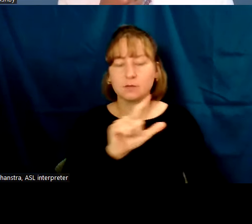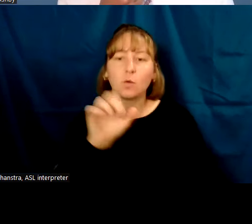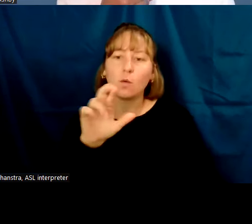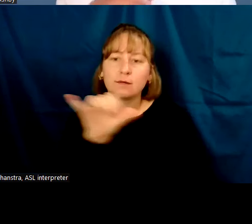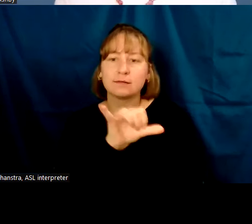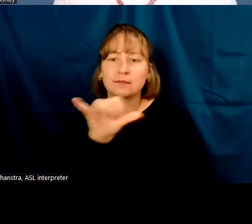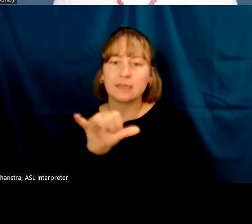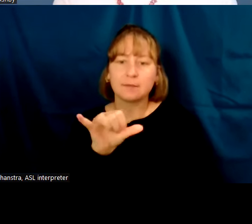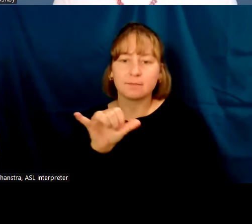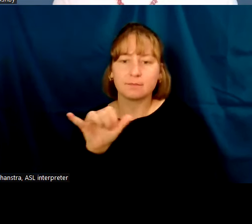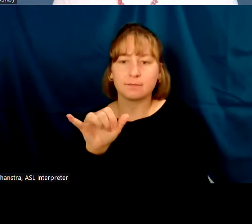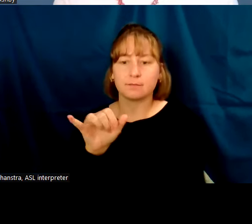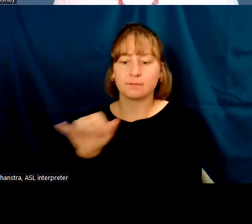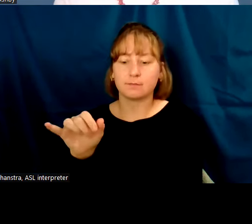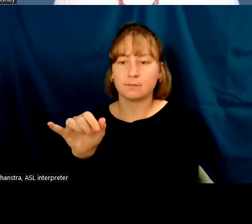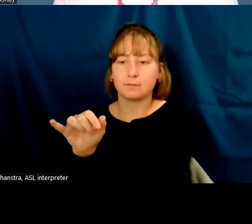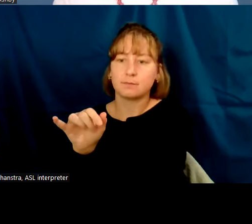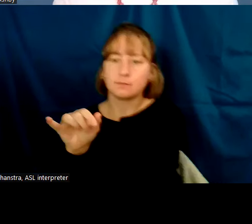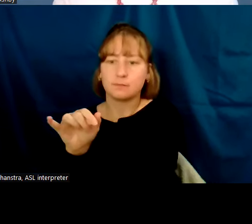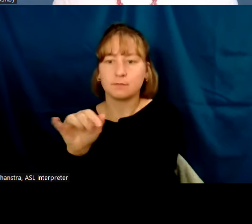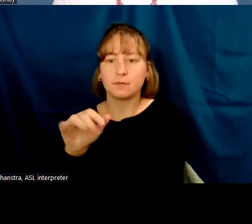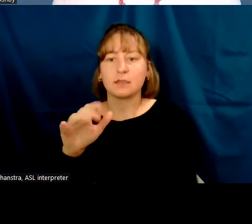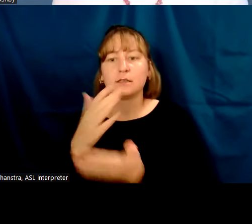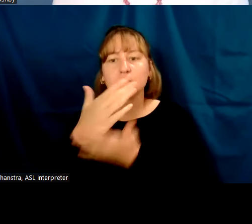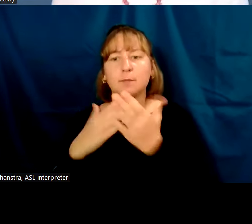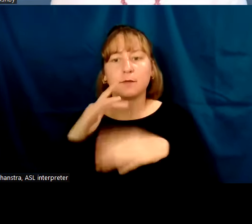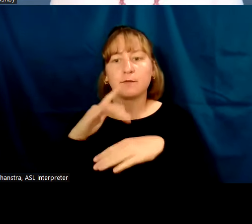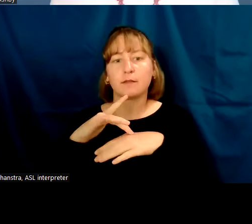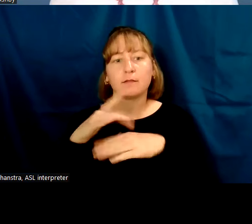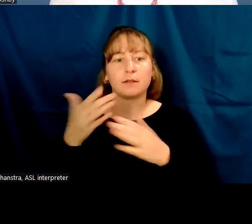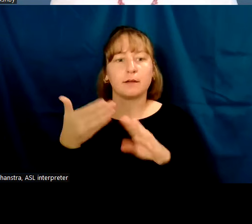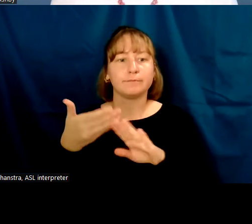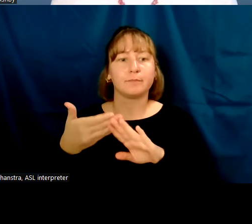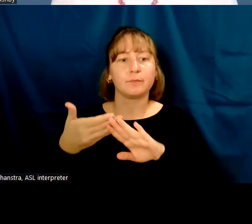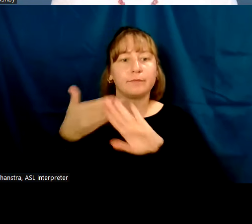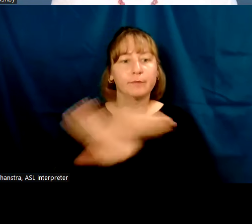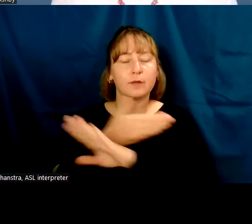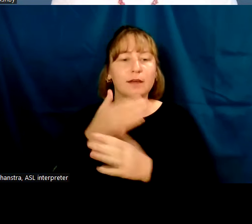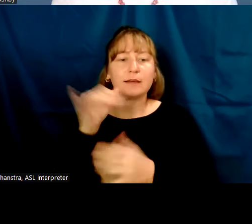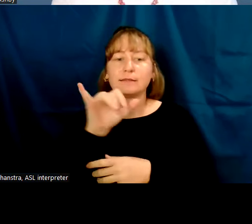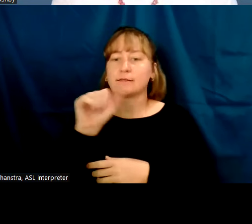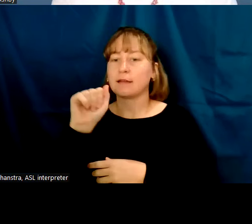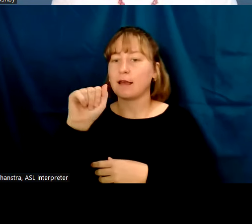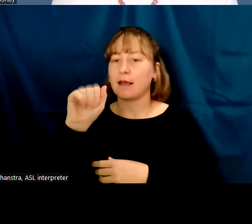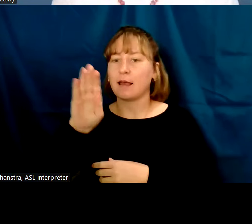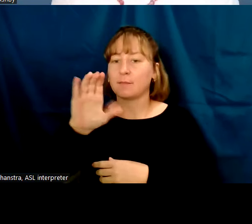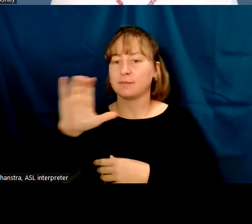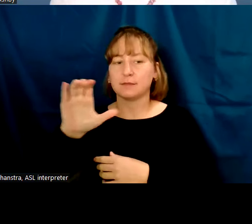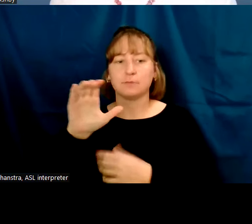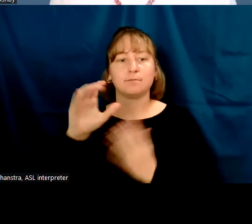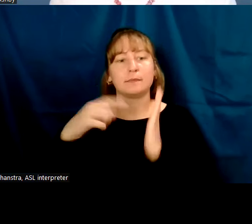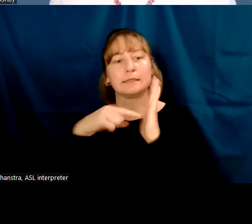scripts. And so it's basically an alphabet, an alpha syllabary. So this